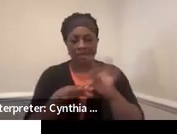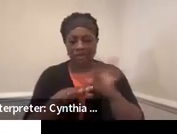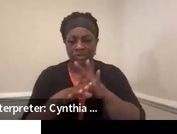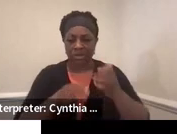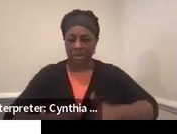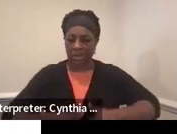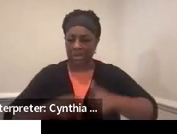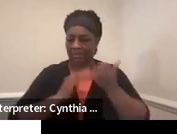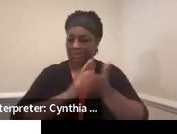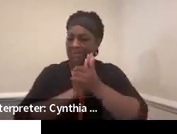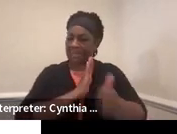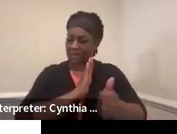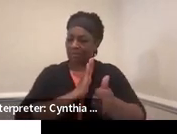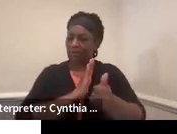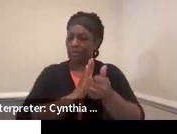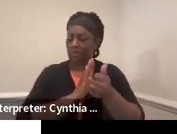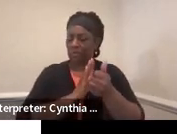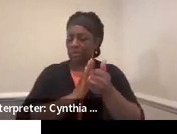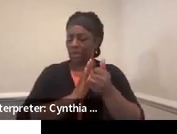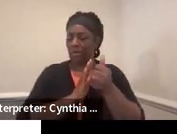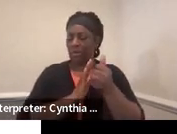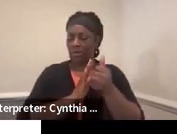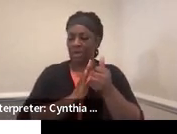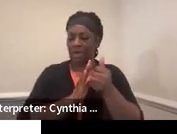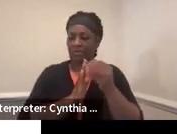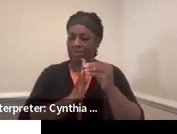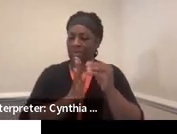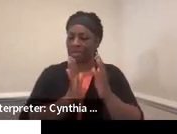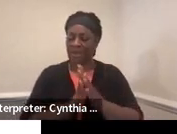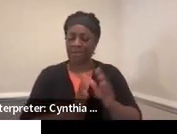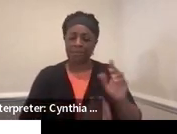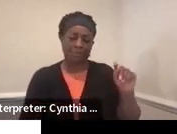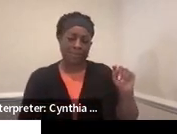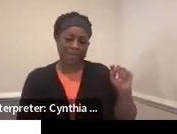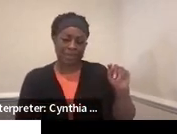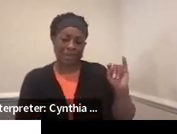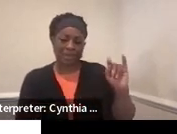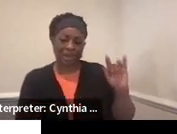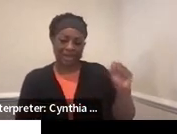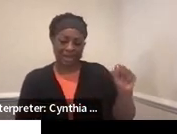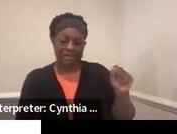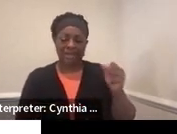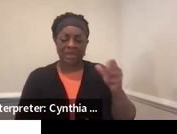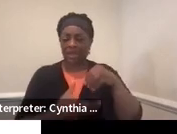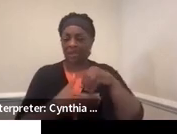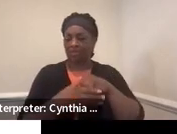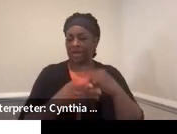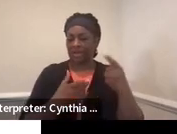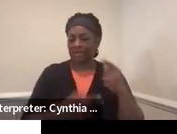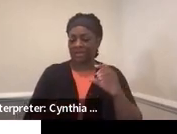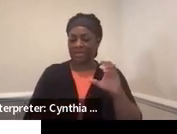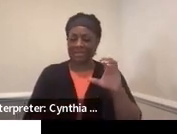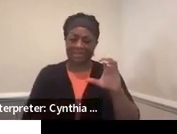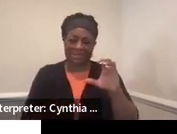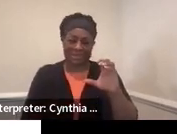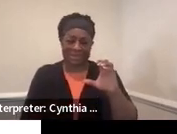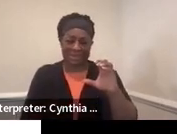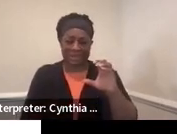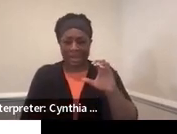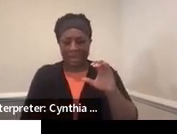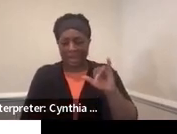want to make sure that's in the service section. Including inviting that CTE teacher to the